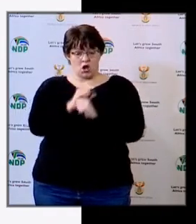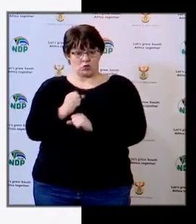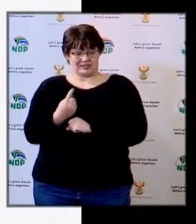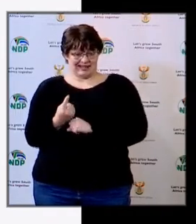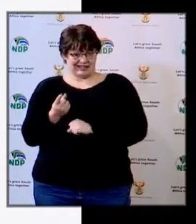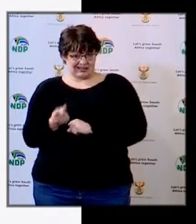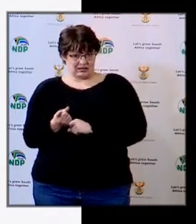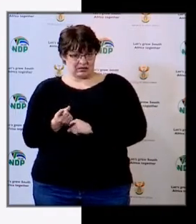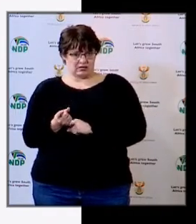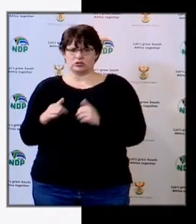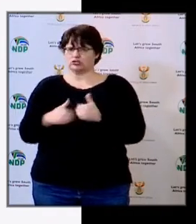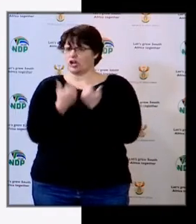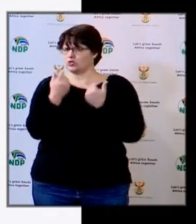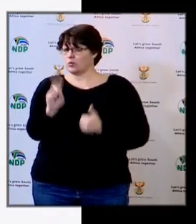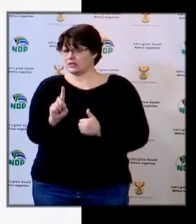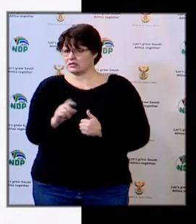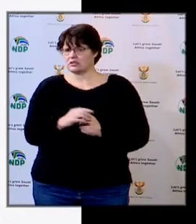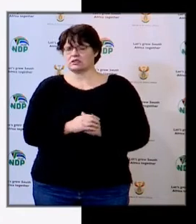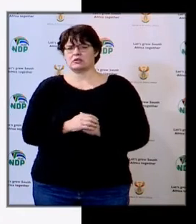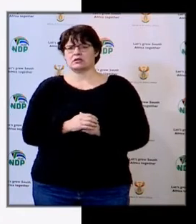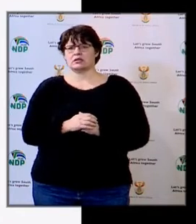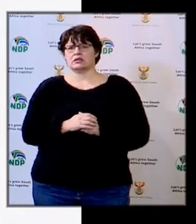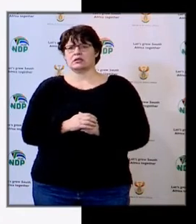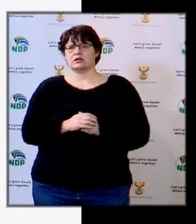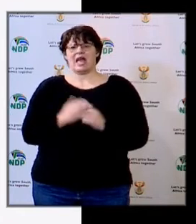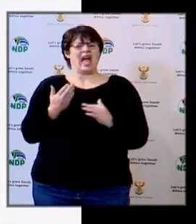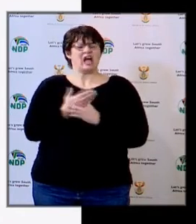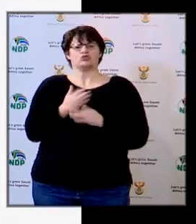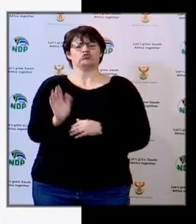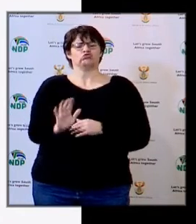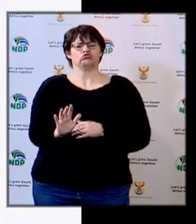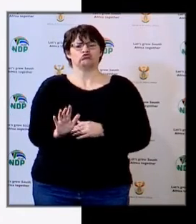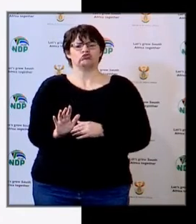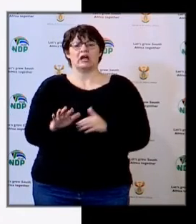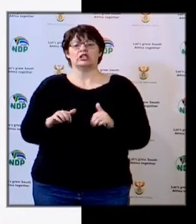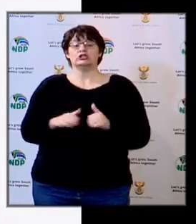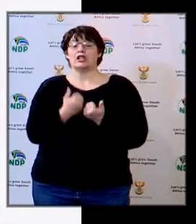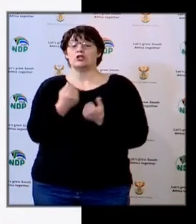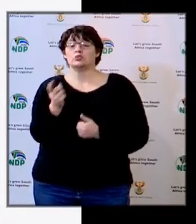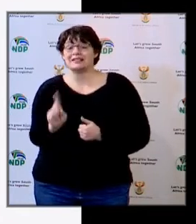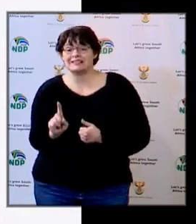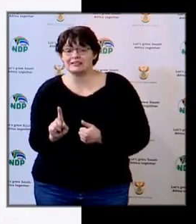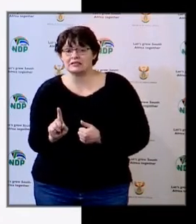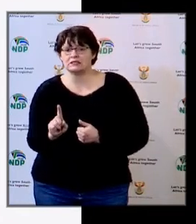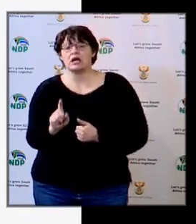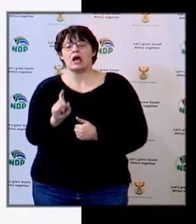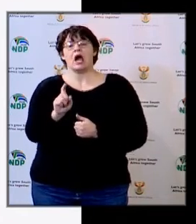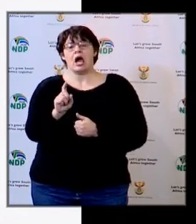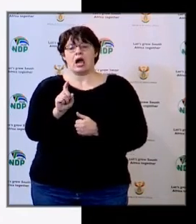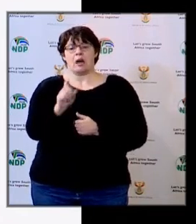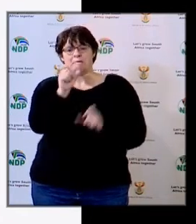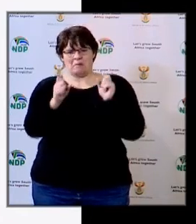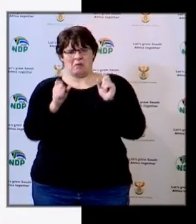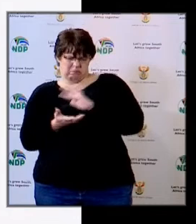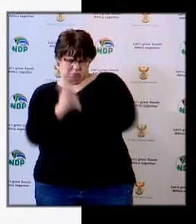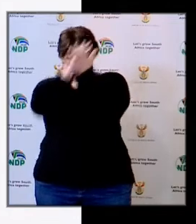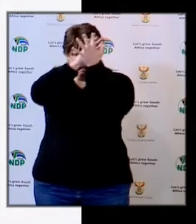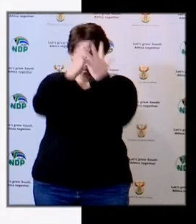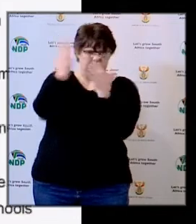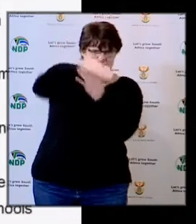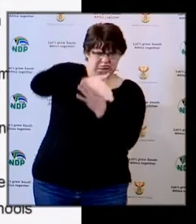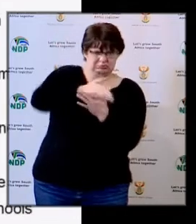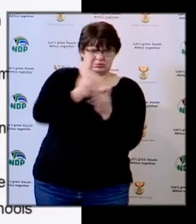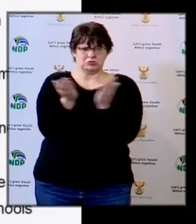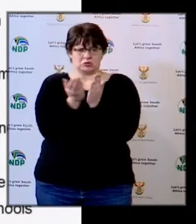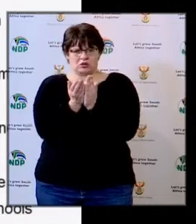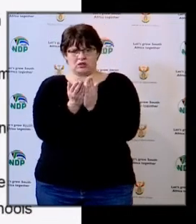Gauteng, the challenge of Gauteng is not access, but, as it has been mentioned, the challenge of Gauteng is vandalism, and then we